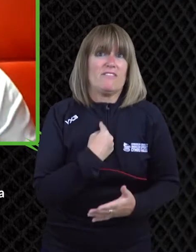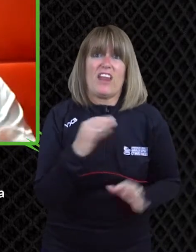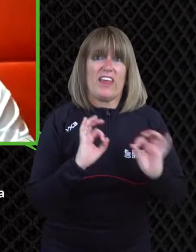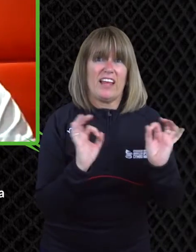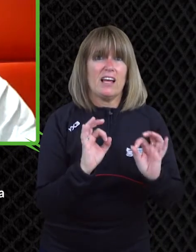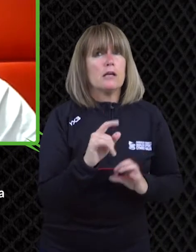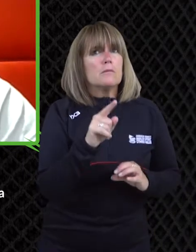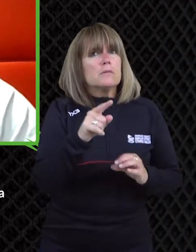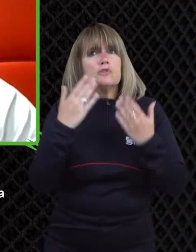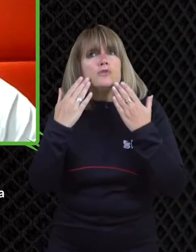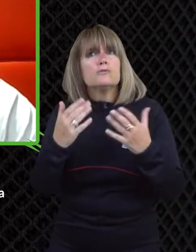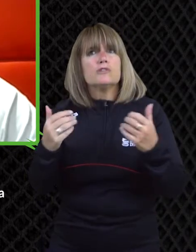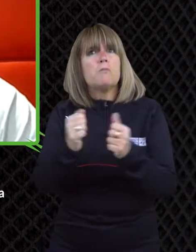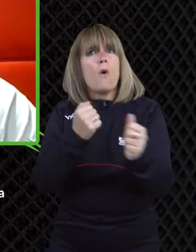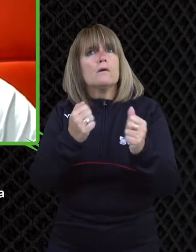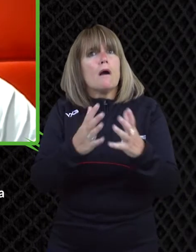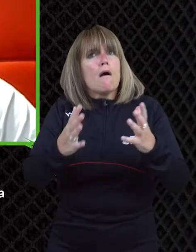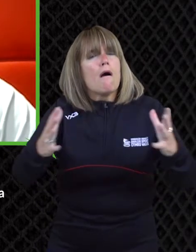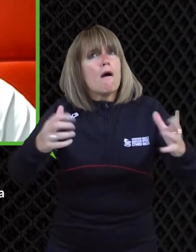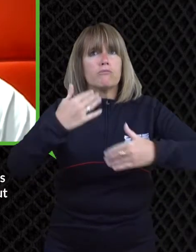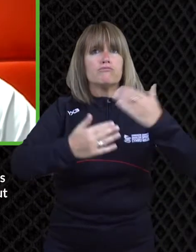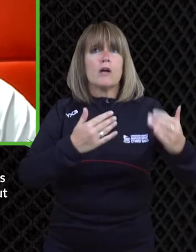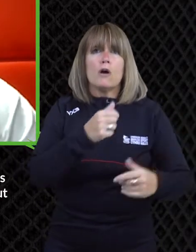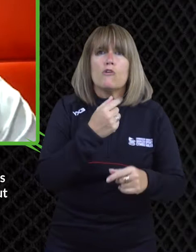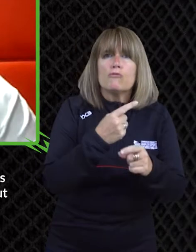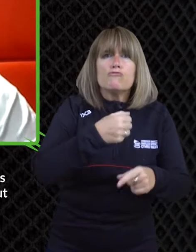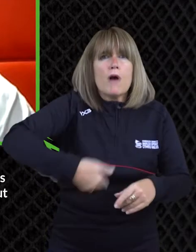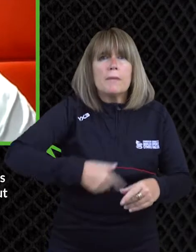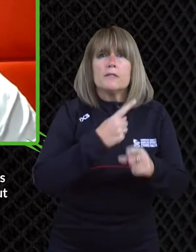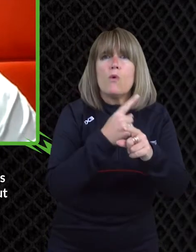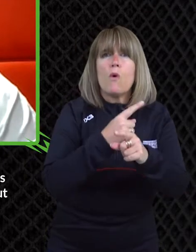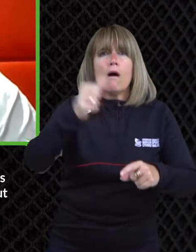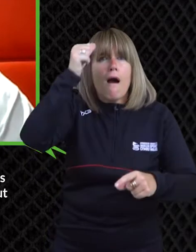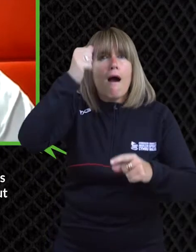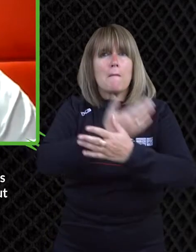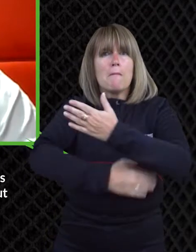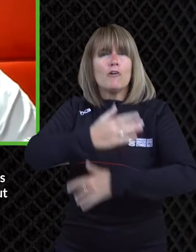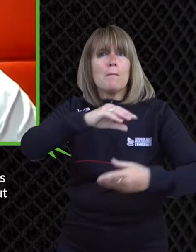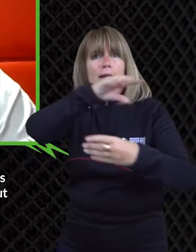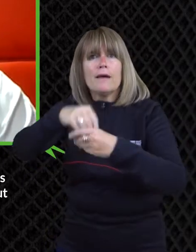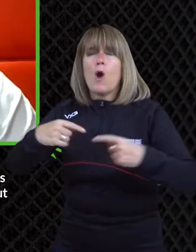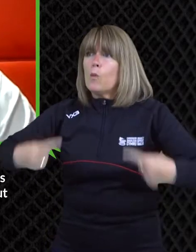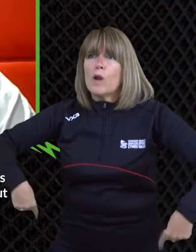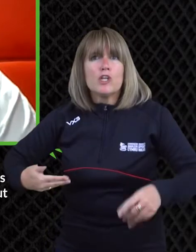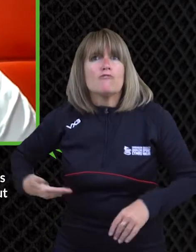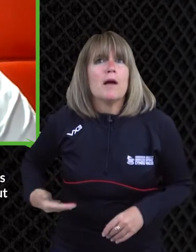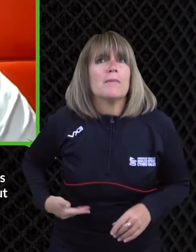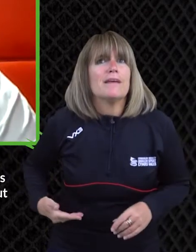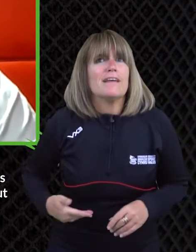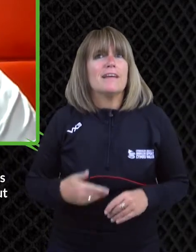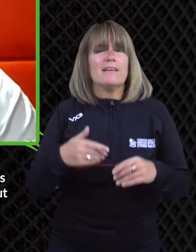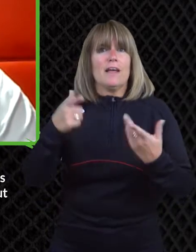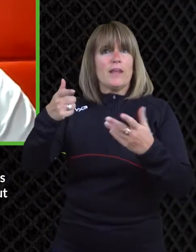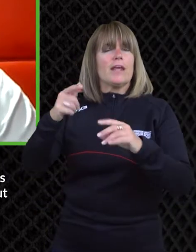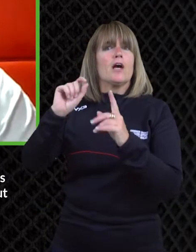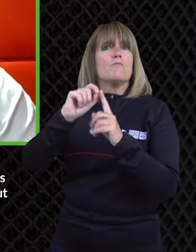rugby don't get me wrong i barely play um but you know they they they're trying to grow that sport as well um speaking